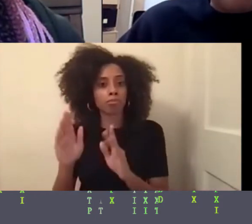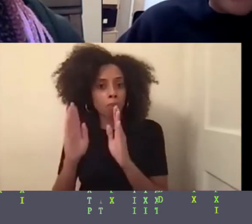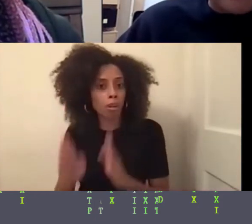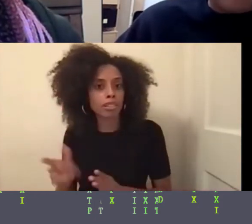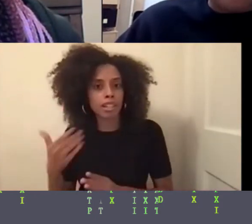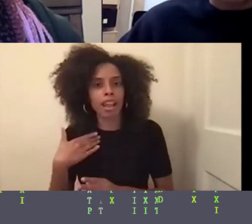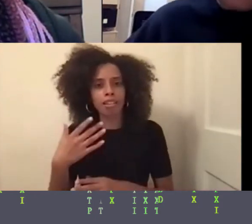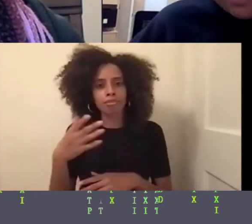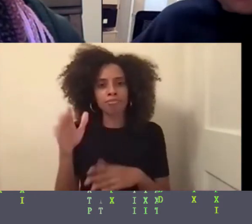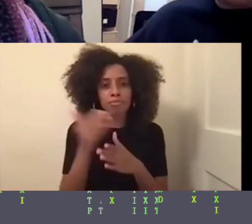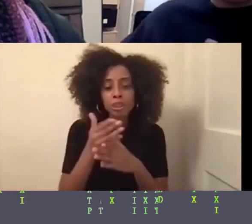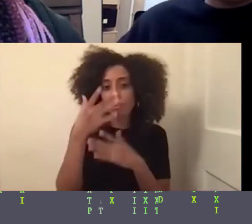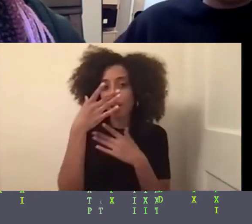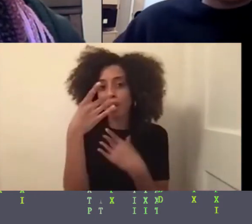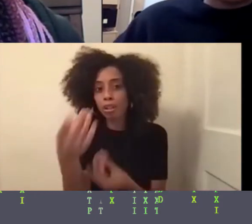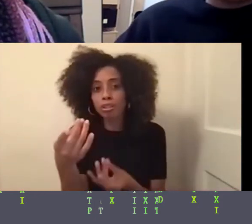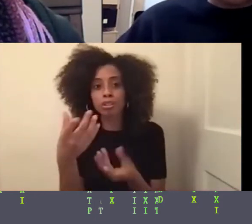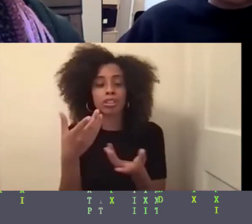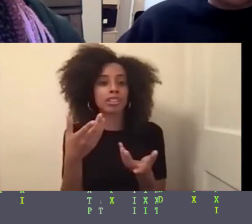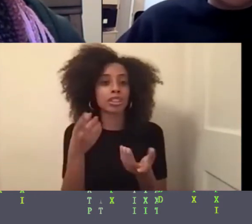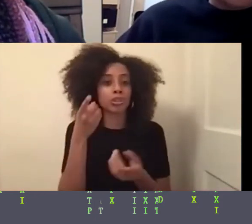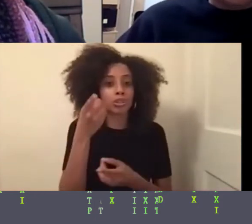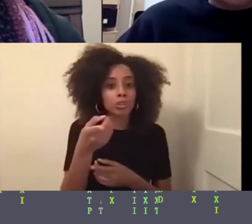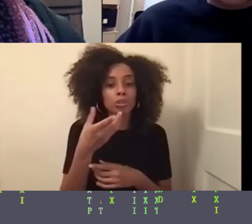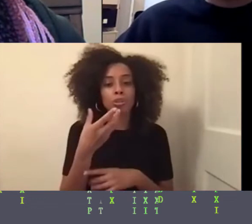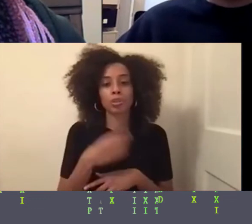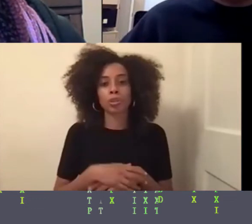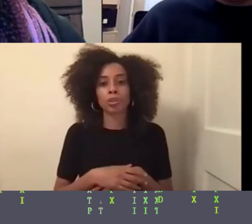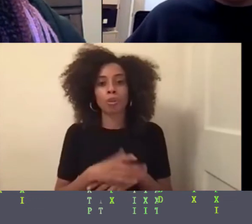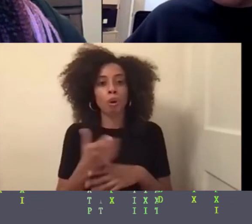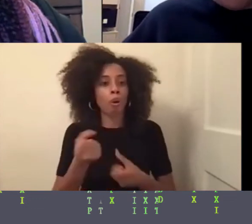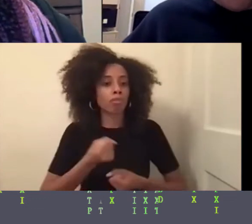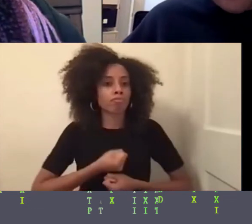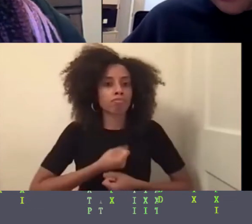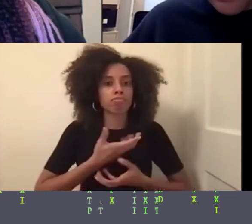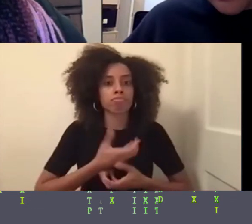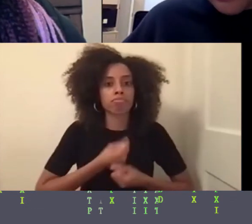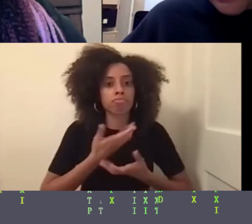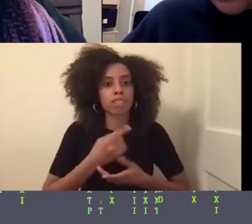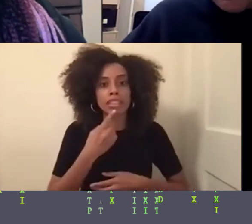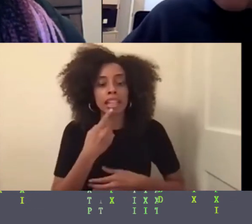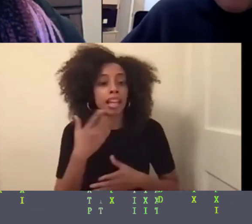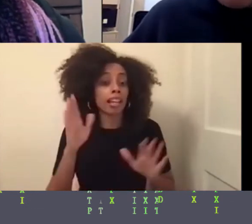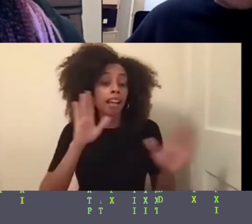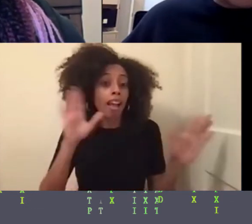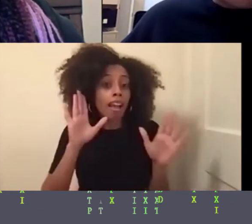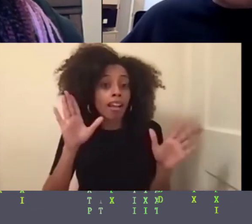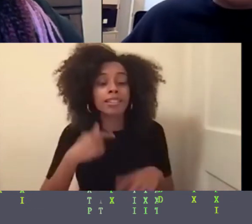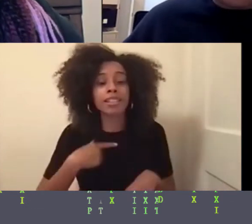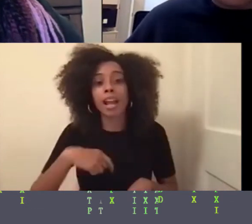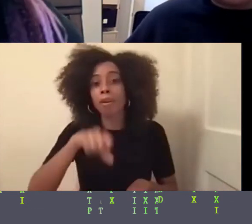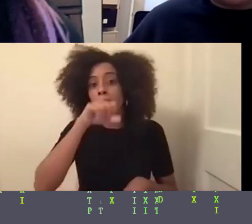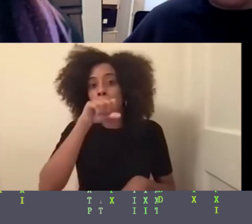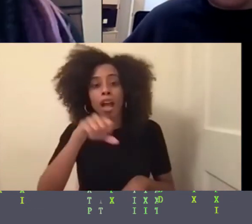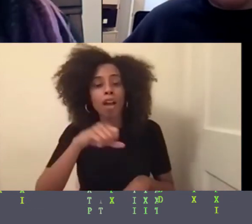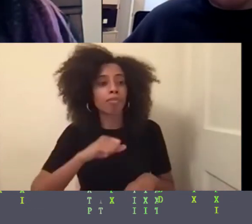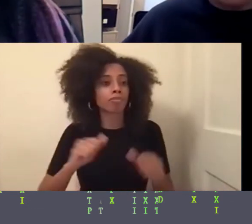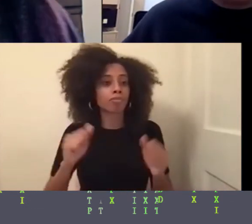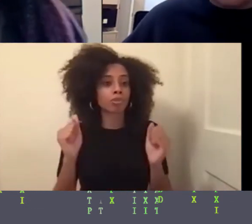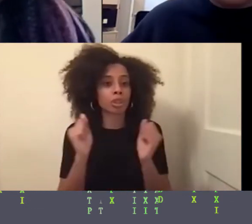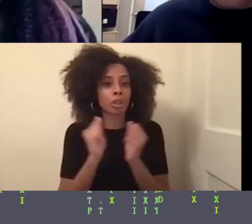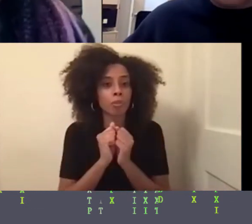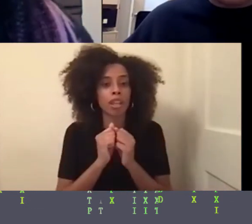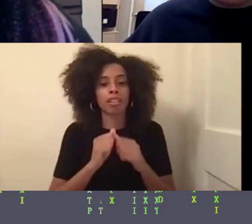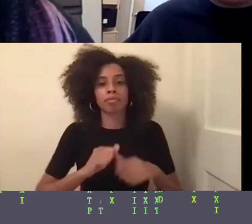maybe try to reach out or even just express like, hey, like I would love to meet other folks who